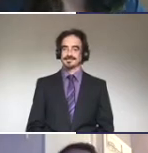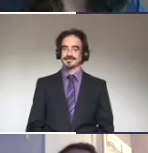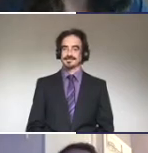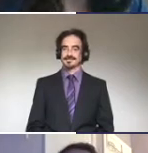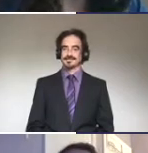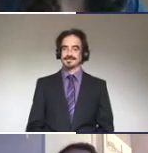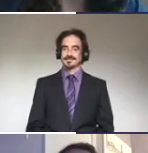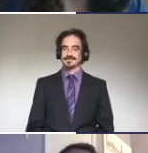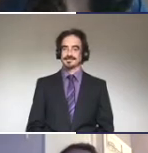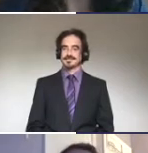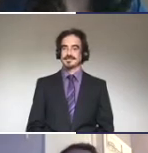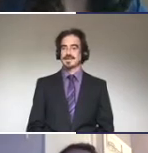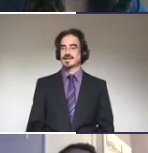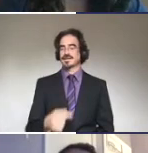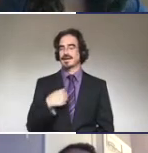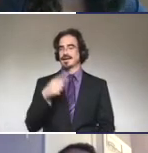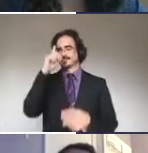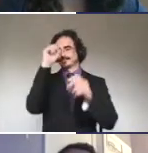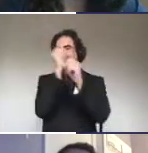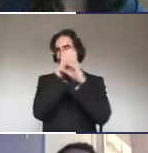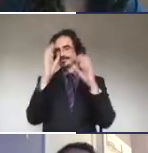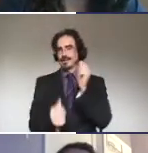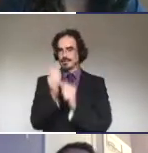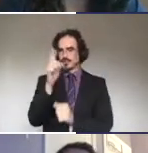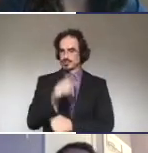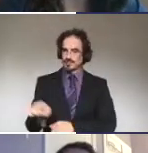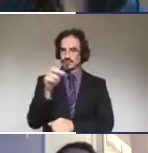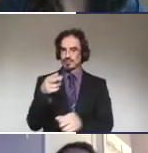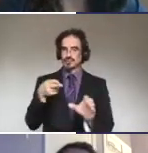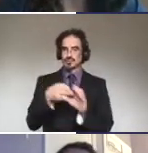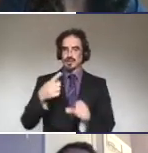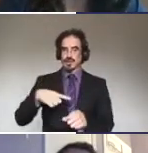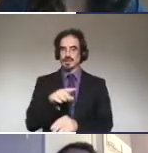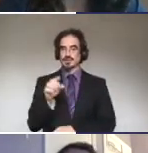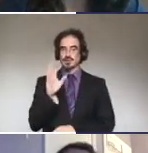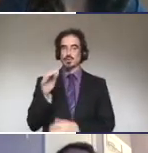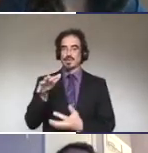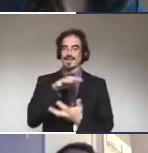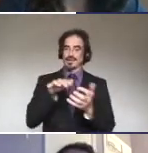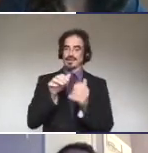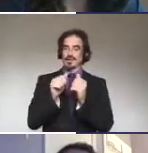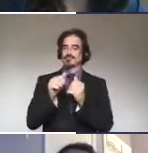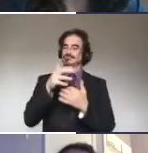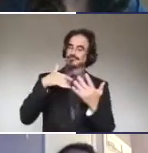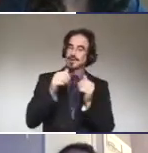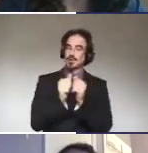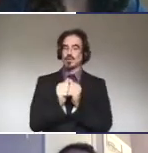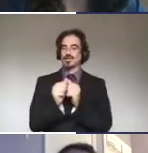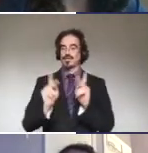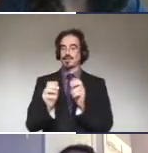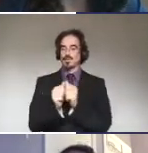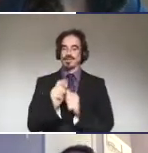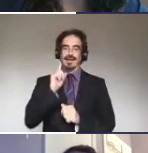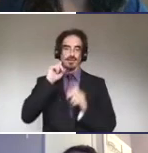So I imagine most of you that are joining us, you will interact with those that have hearing loss primarily